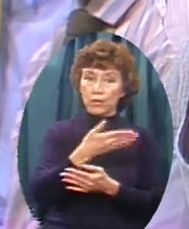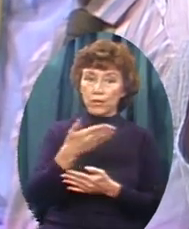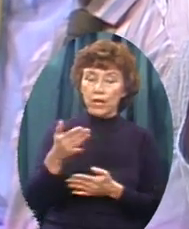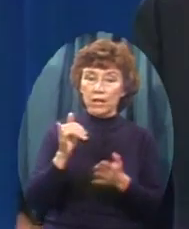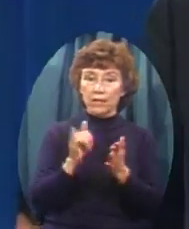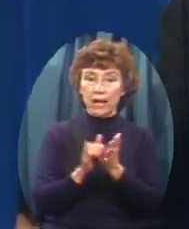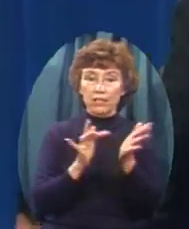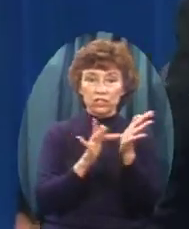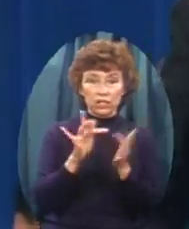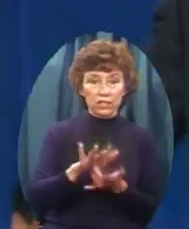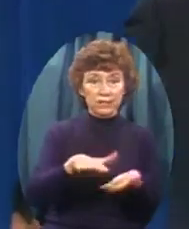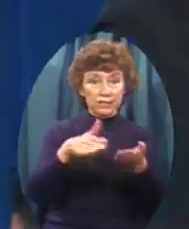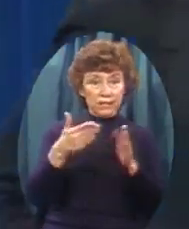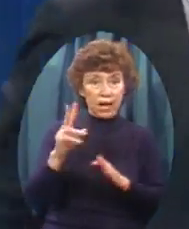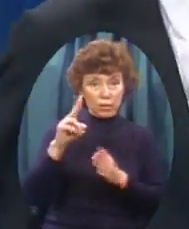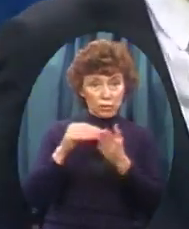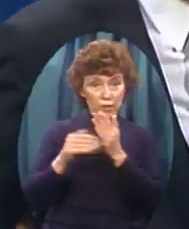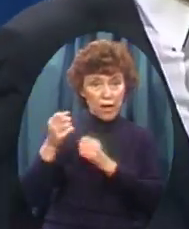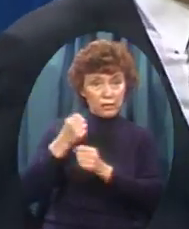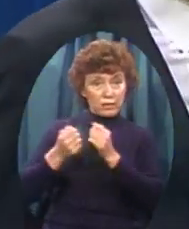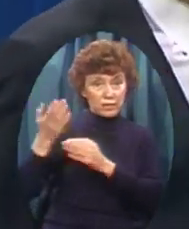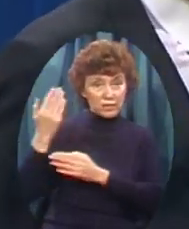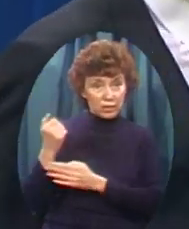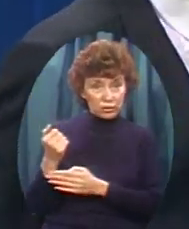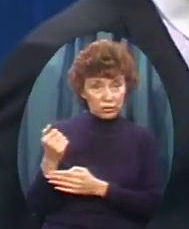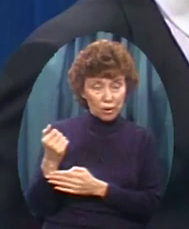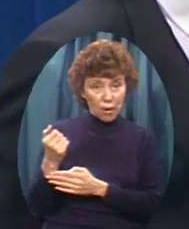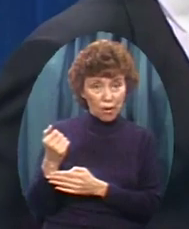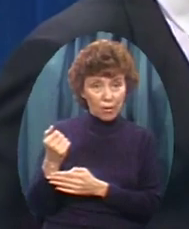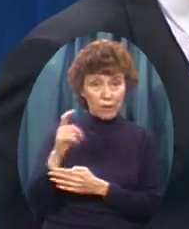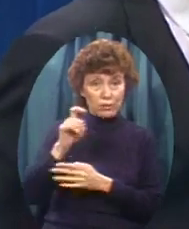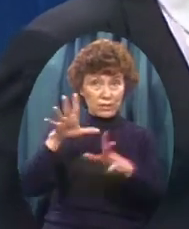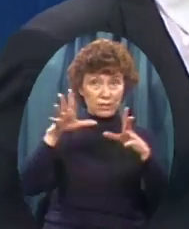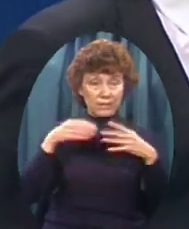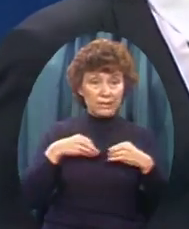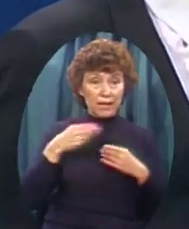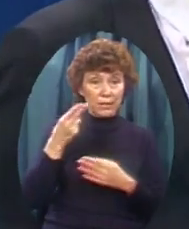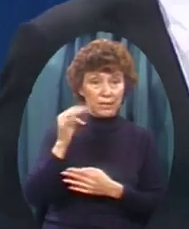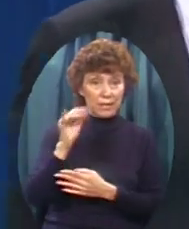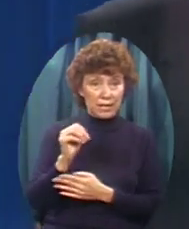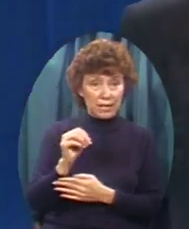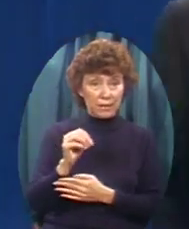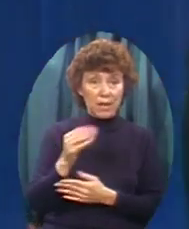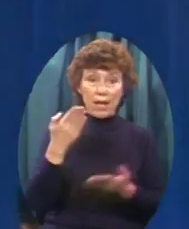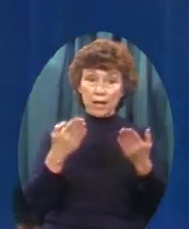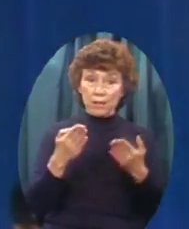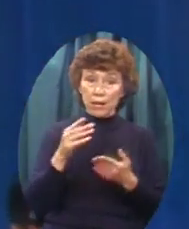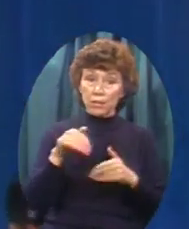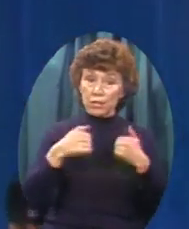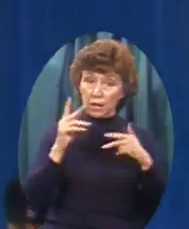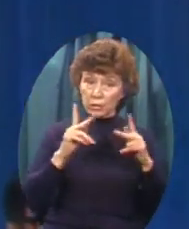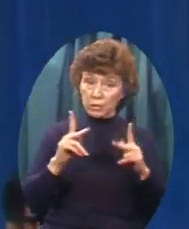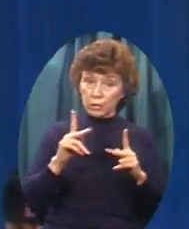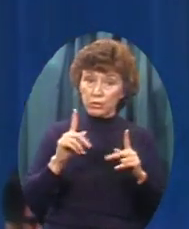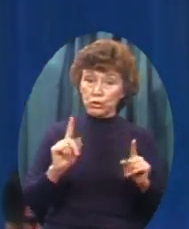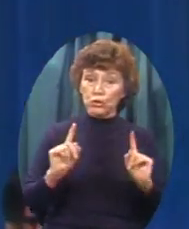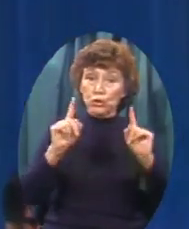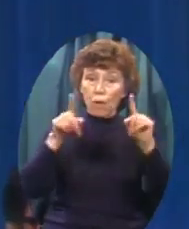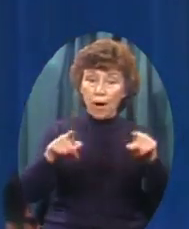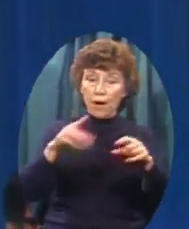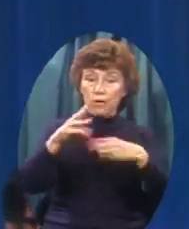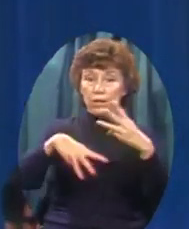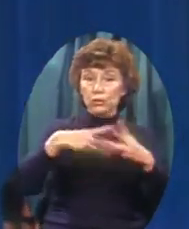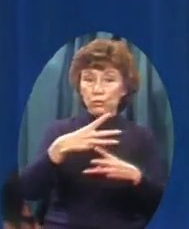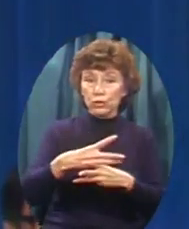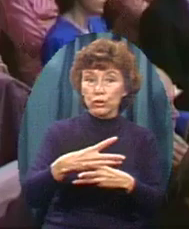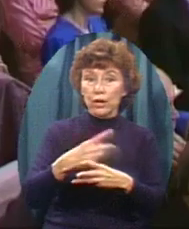When you get out there In the world Where you're the only one Maybe in the crowd That believes that Don't you dare Dilute or water down